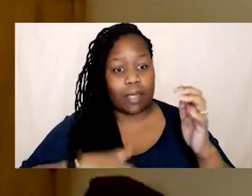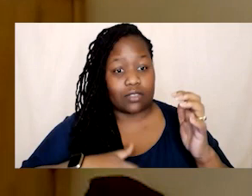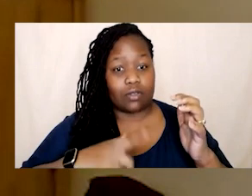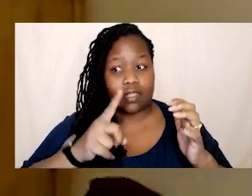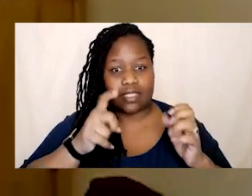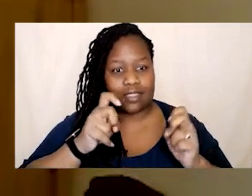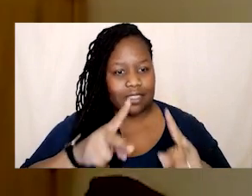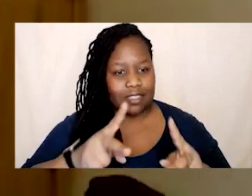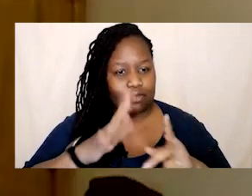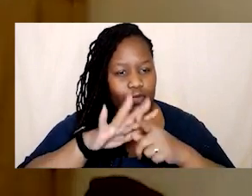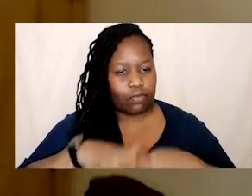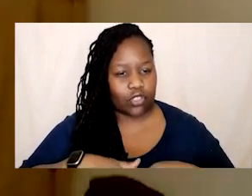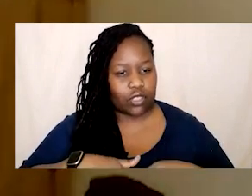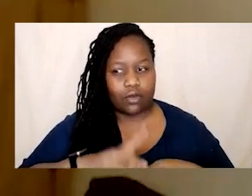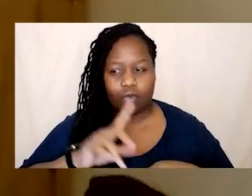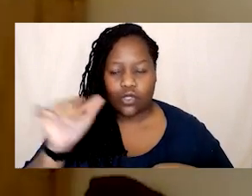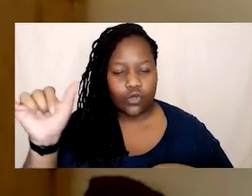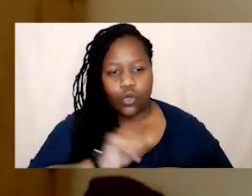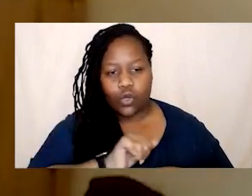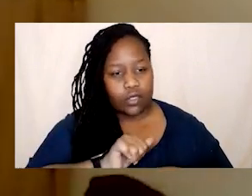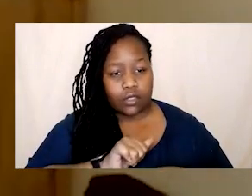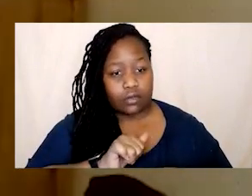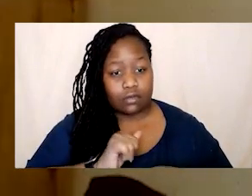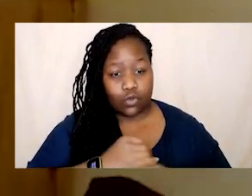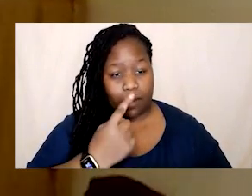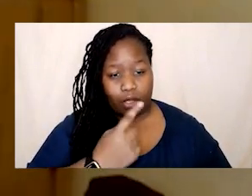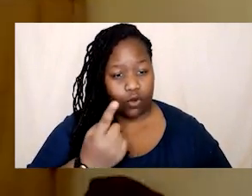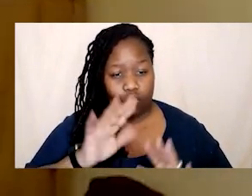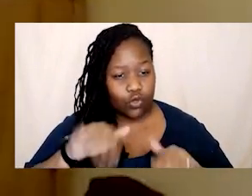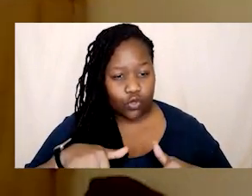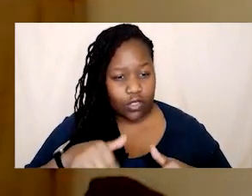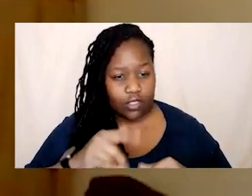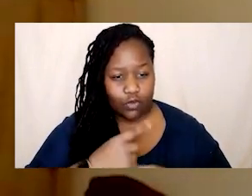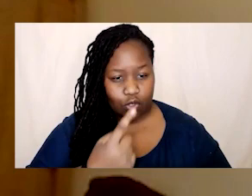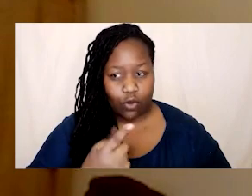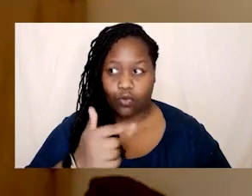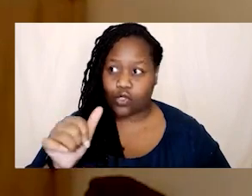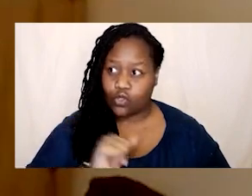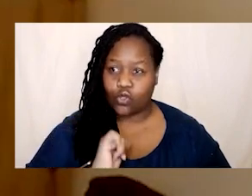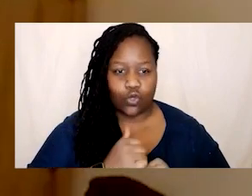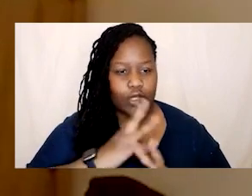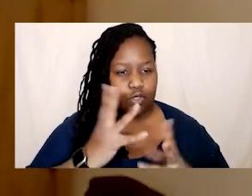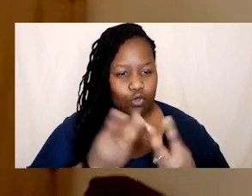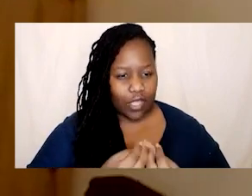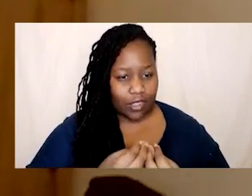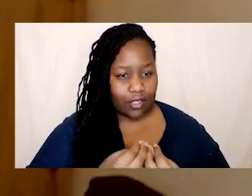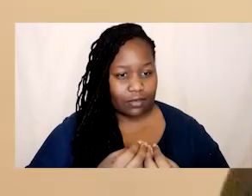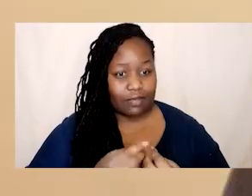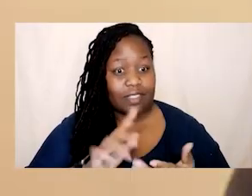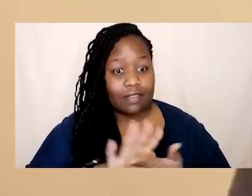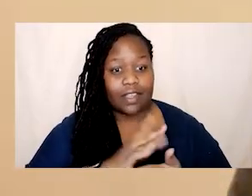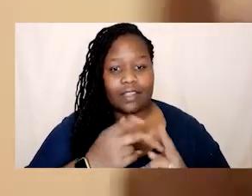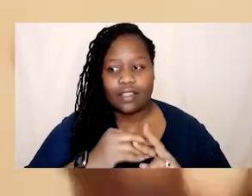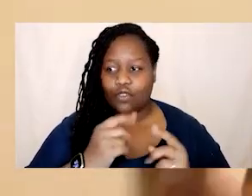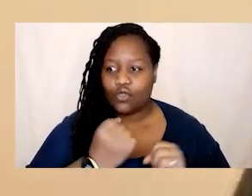could never do it alone and we should never ever try to do it alone because there's no fun you know what makes it fun doing it with your friends definitely